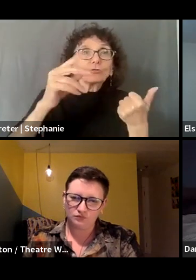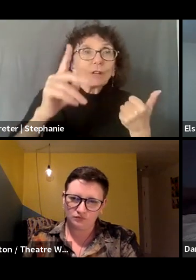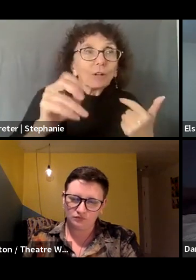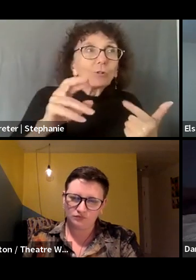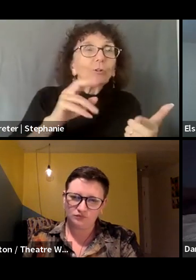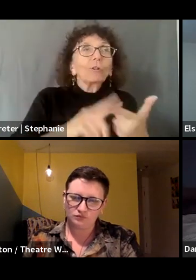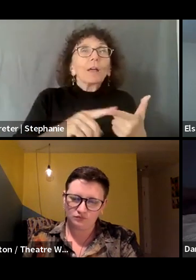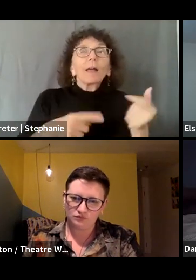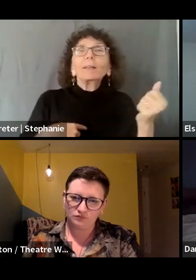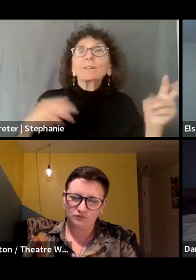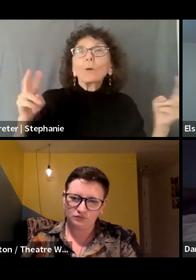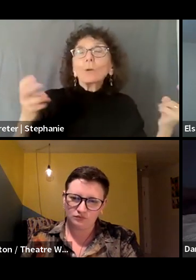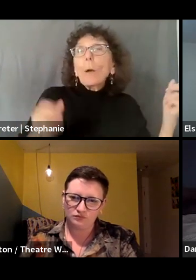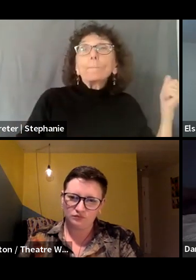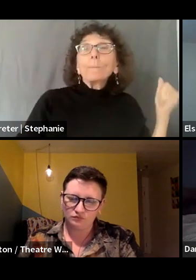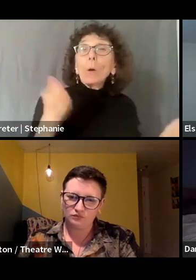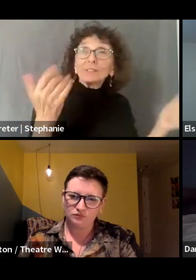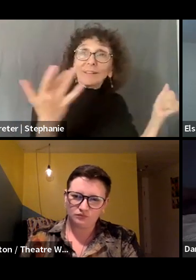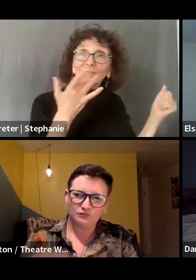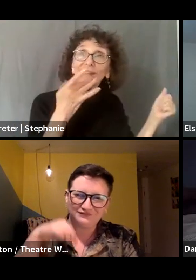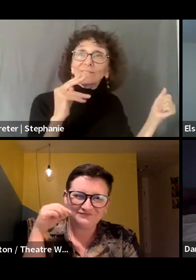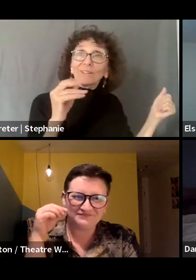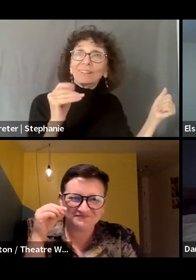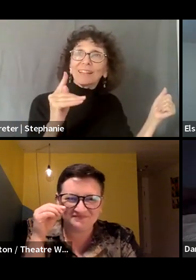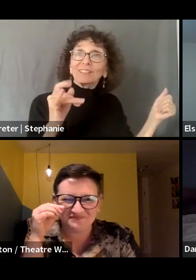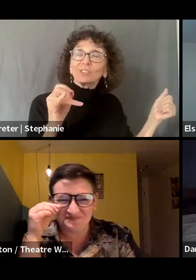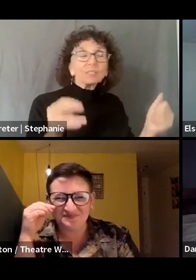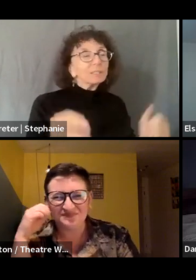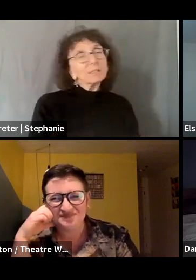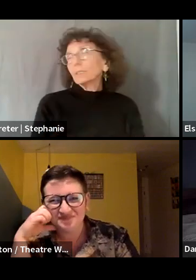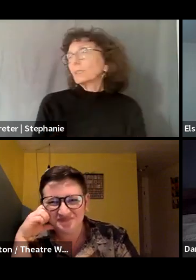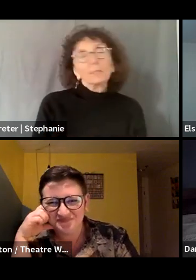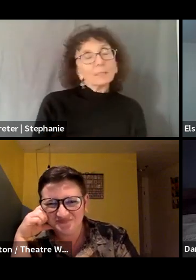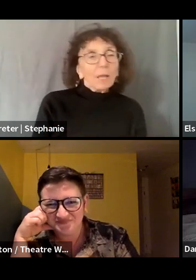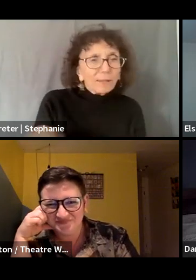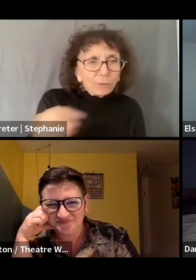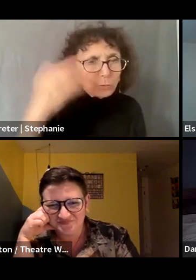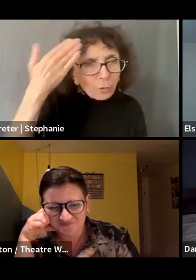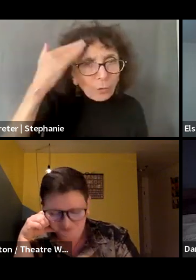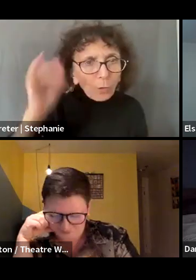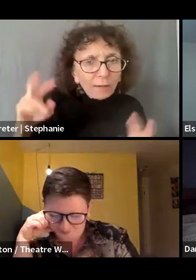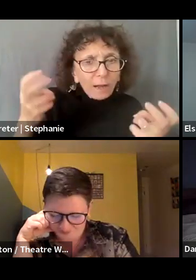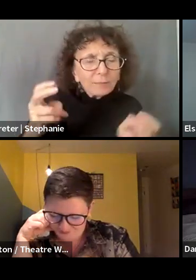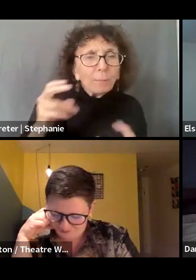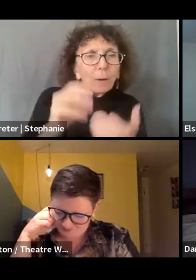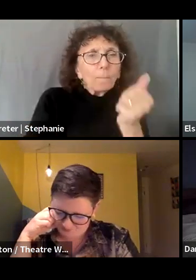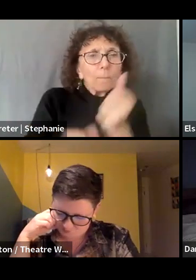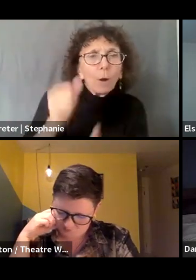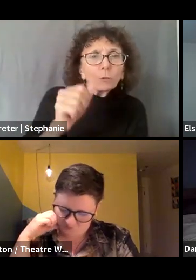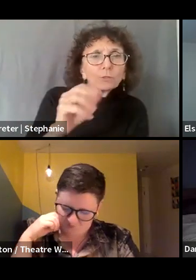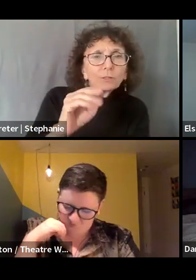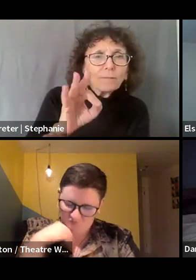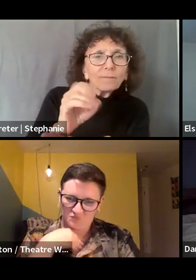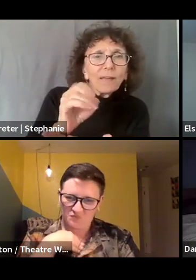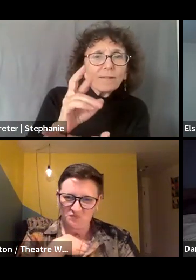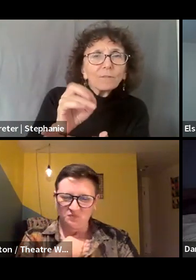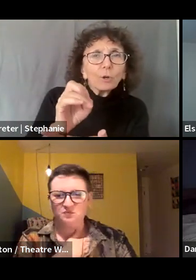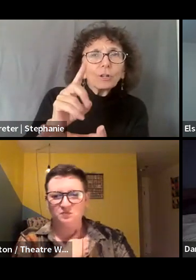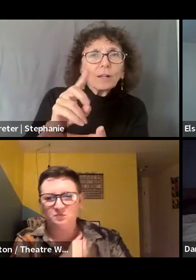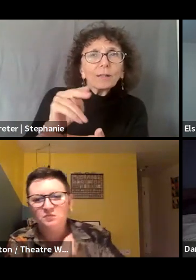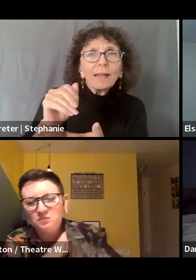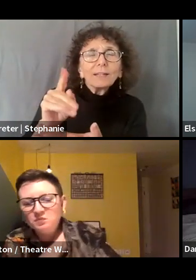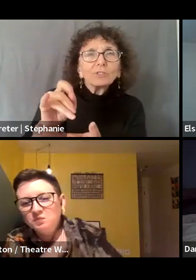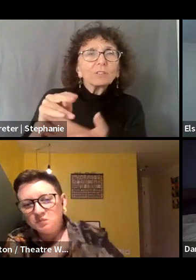nations is not the answer. Most favored nations, for those of you don't know, is the idea that everyone gets paid to the same thing